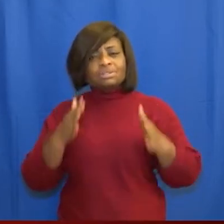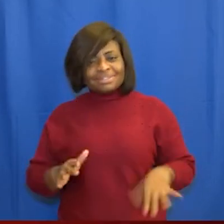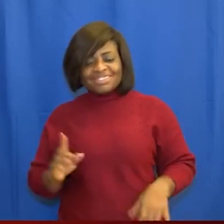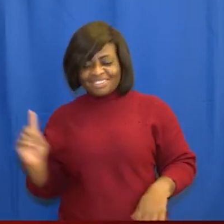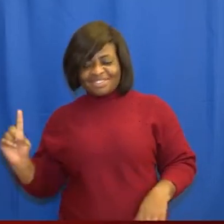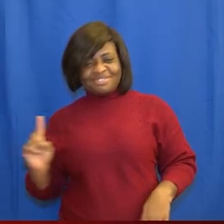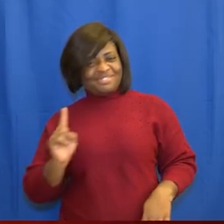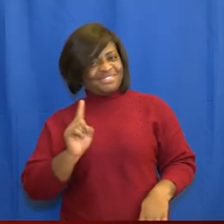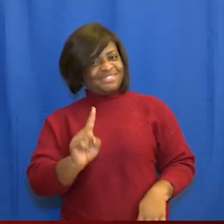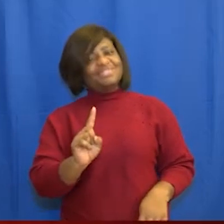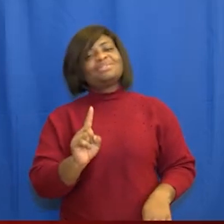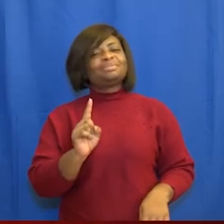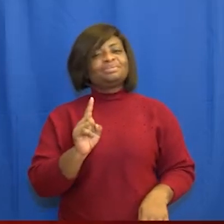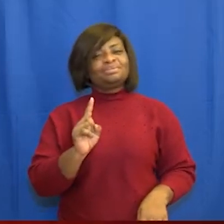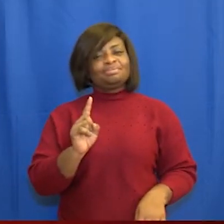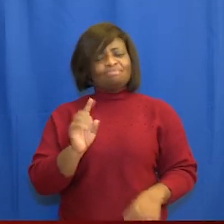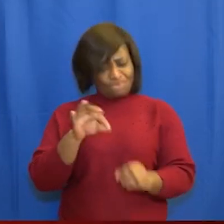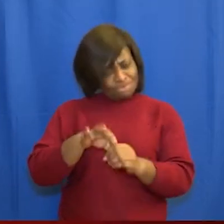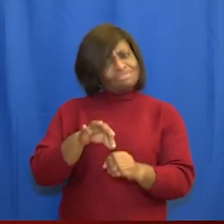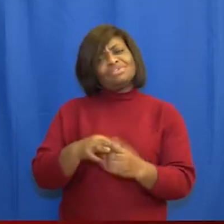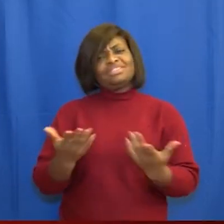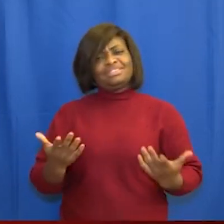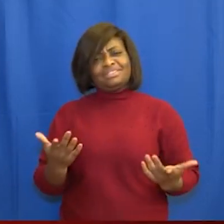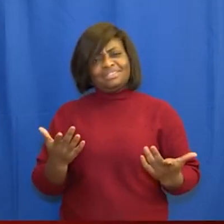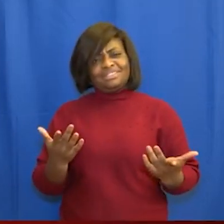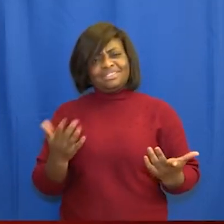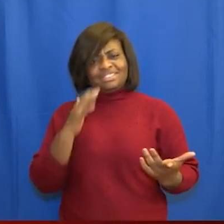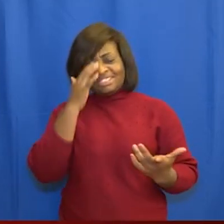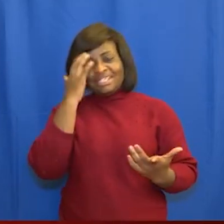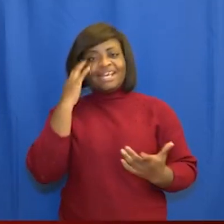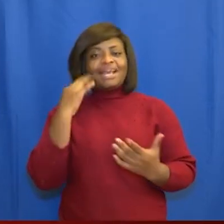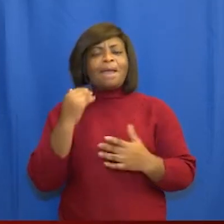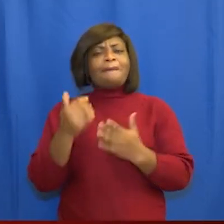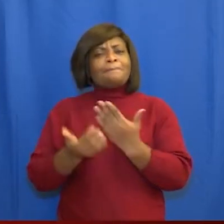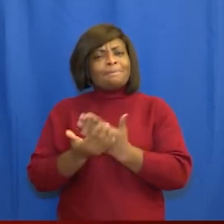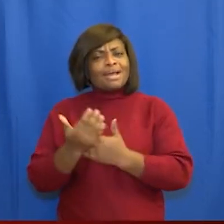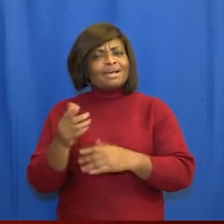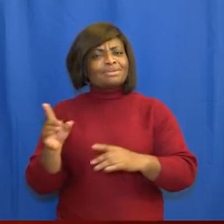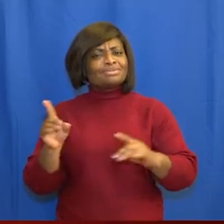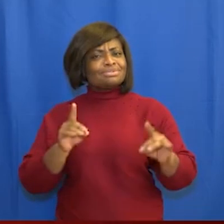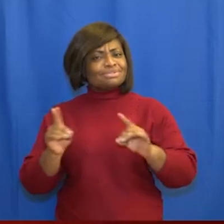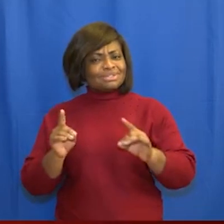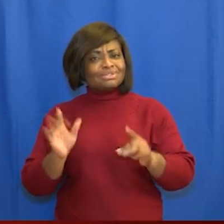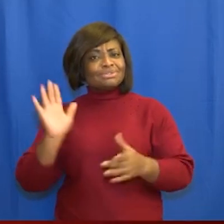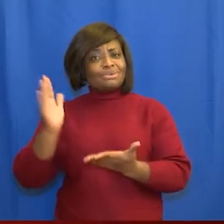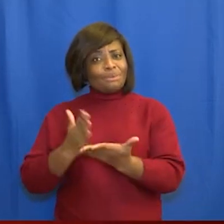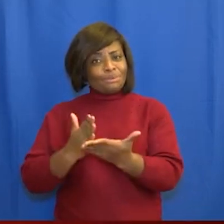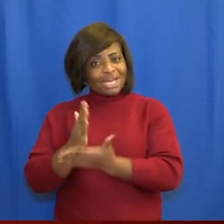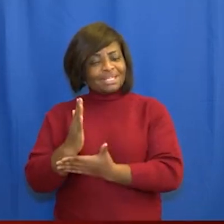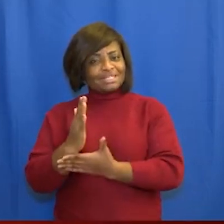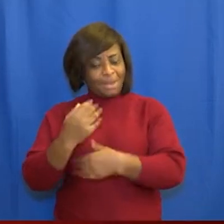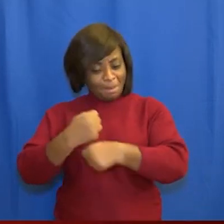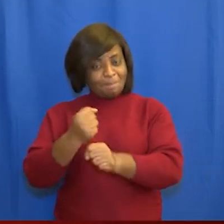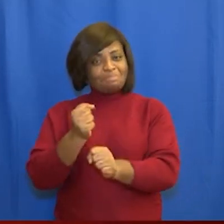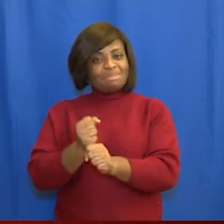turn out in your numbers cast your vote and thereby exercise your sovereign right to the